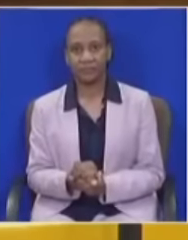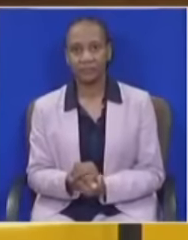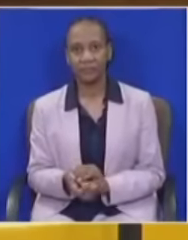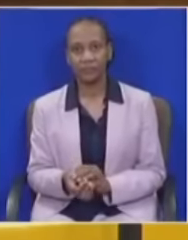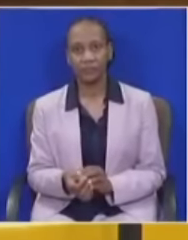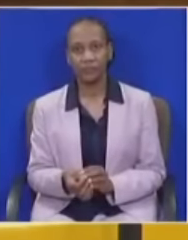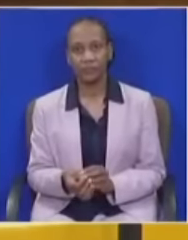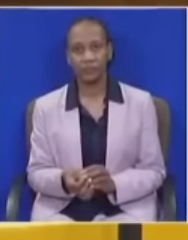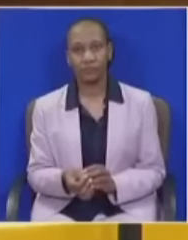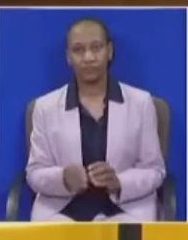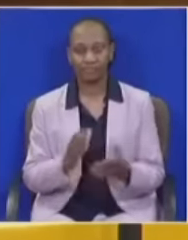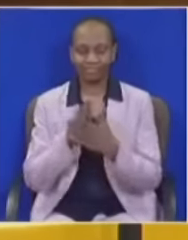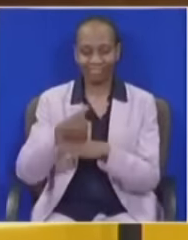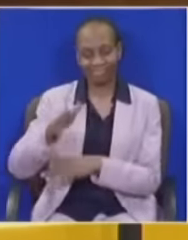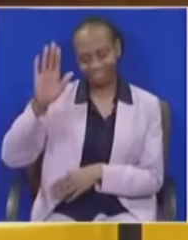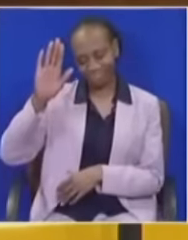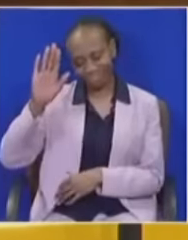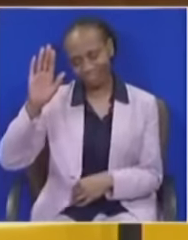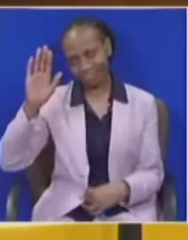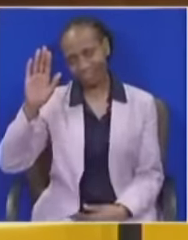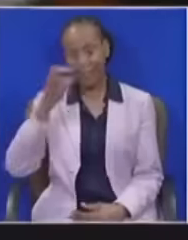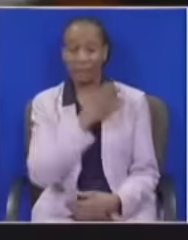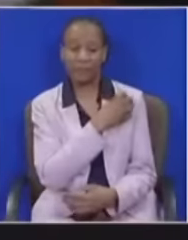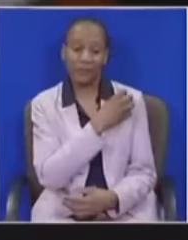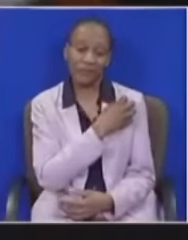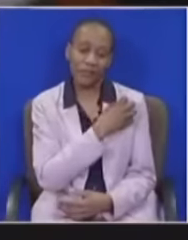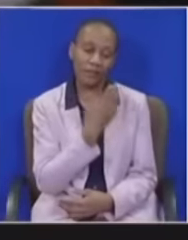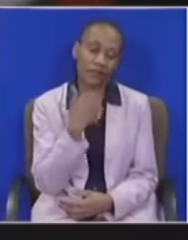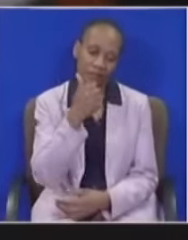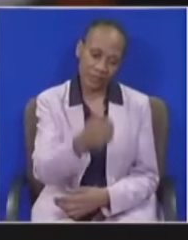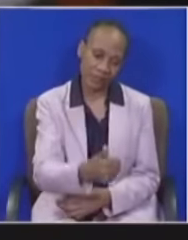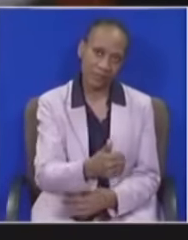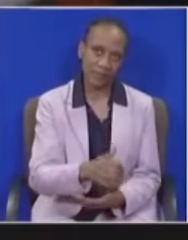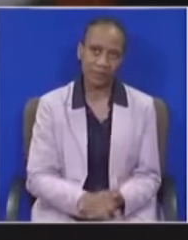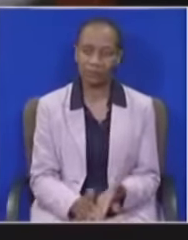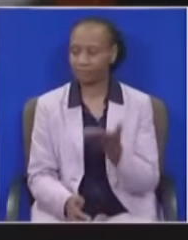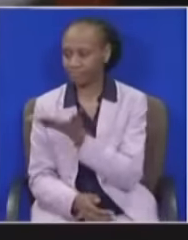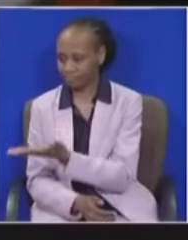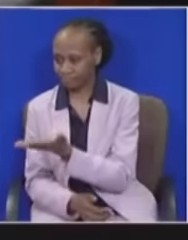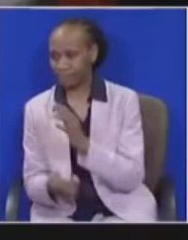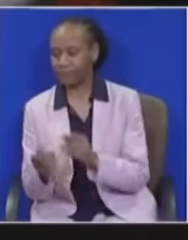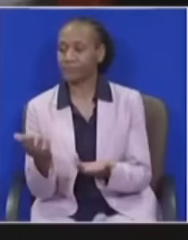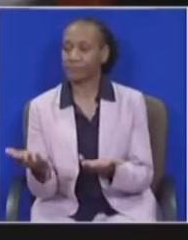of the moment, Honorable Minister, please take your seat. Yes, Honorable Member.